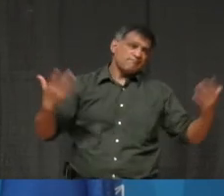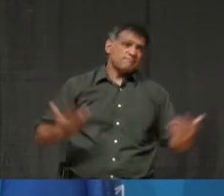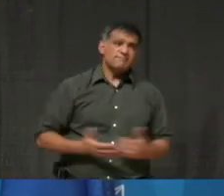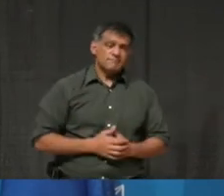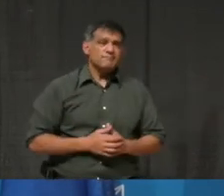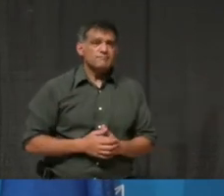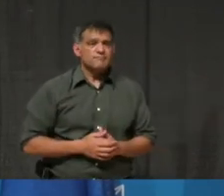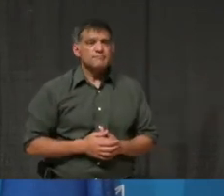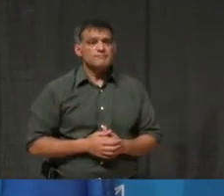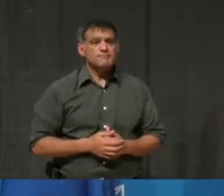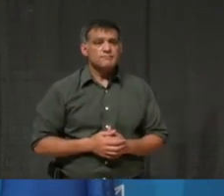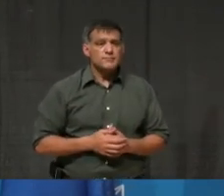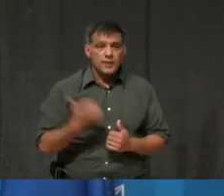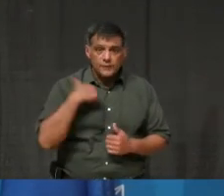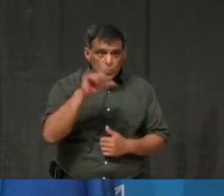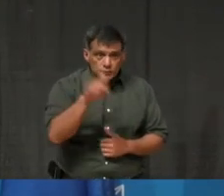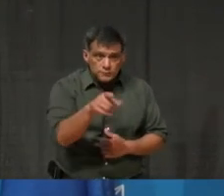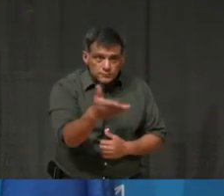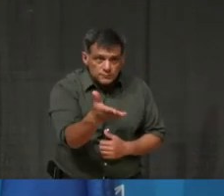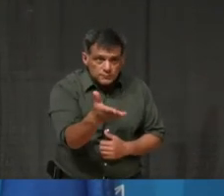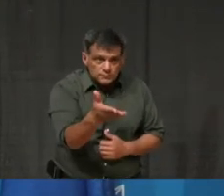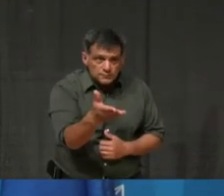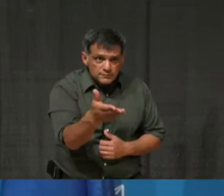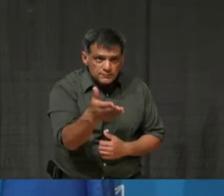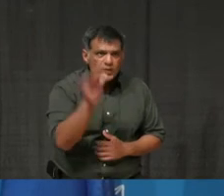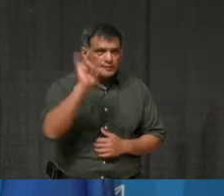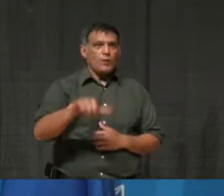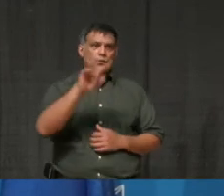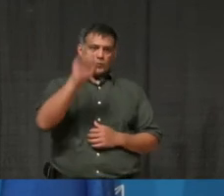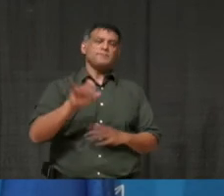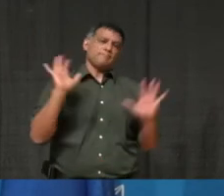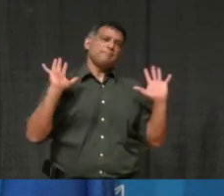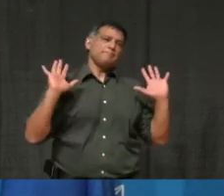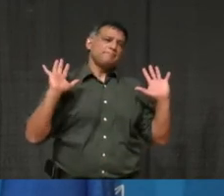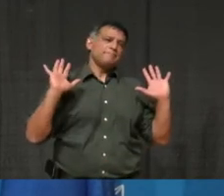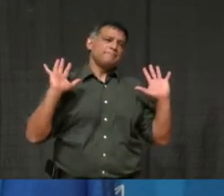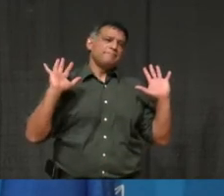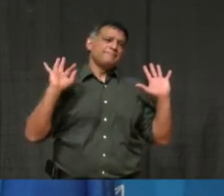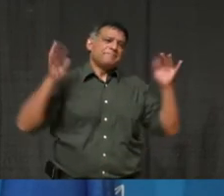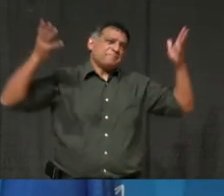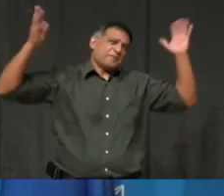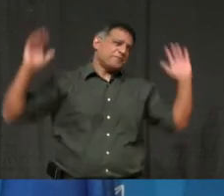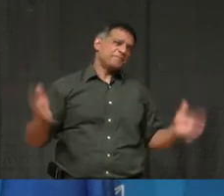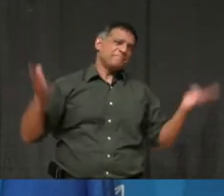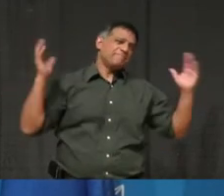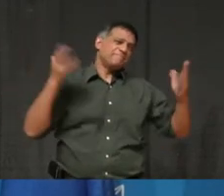Do you have a follow up? question. Oh, no, that was, that was the follow up. Dr. final question for the day.